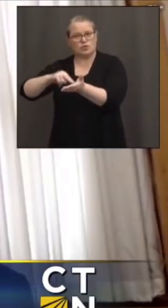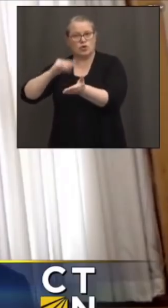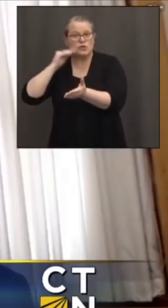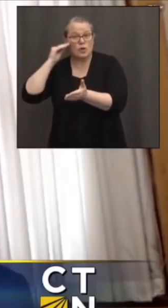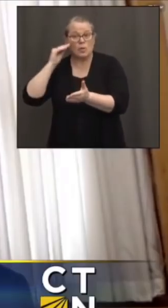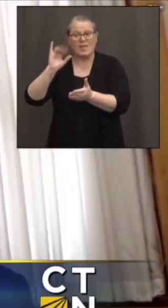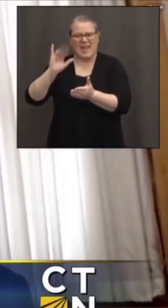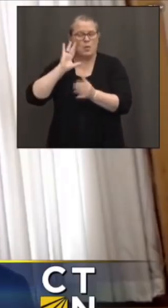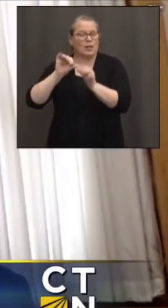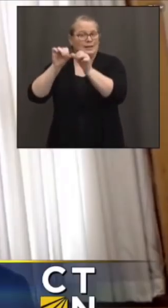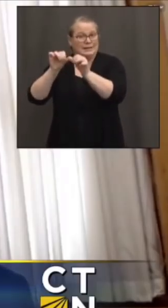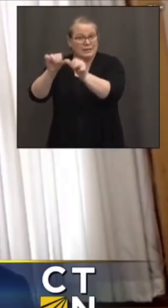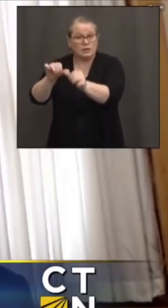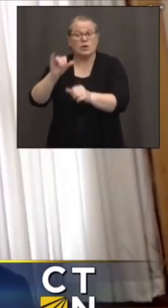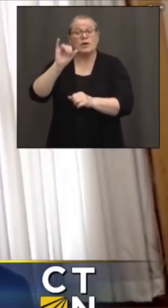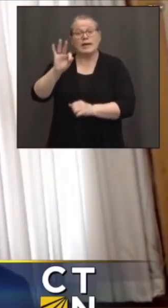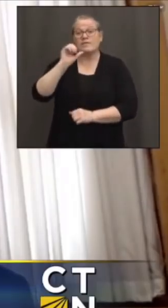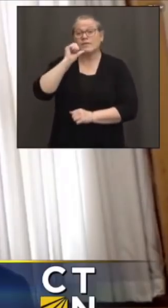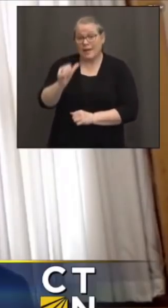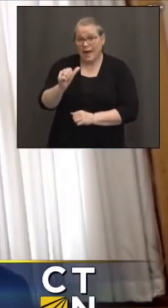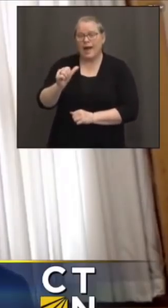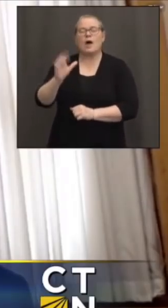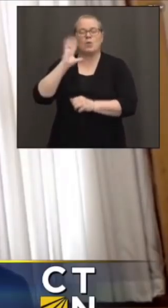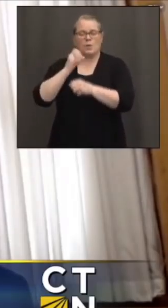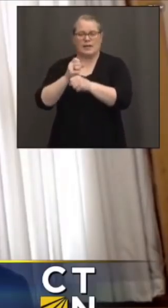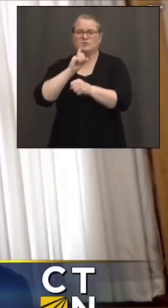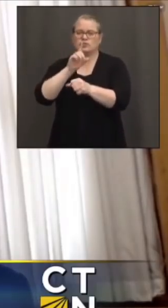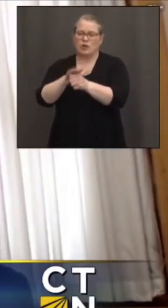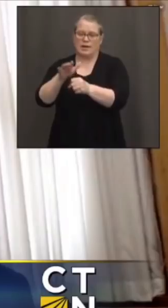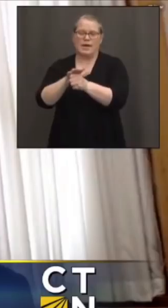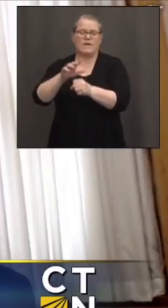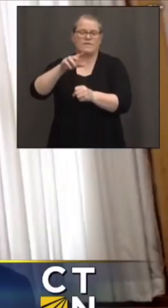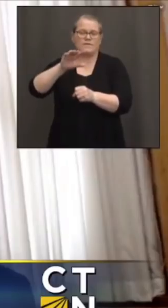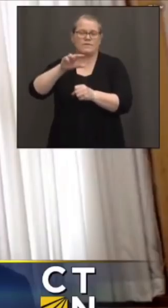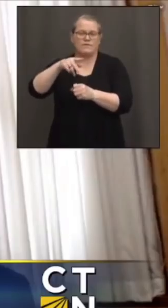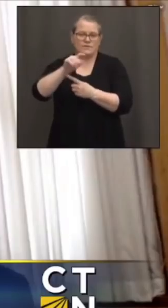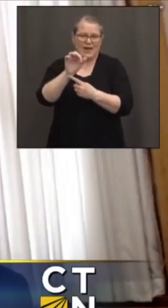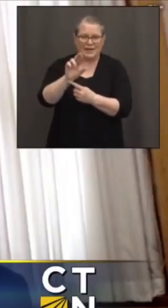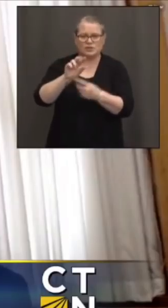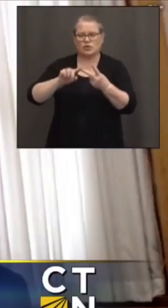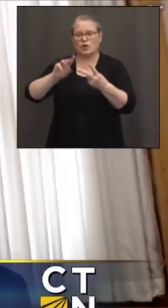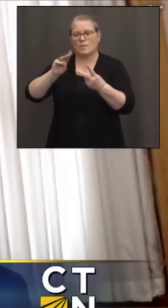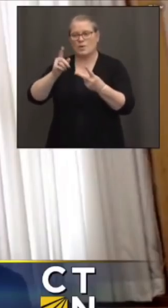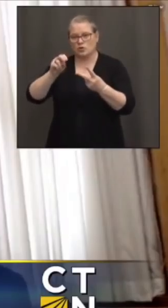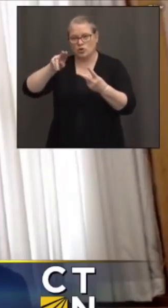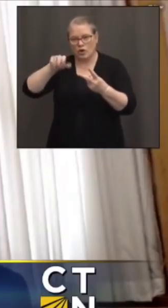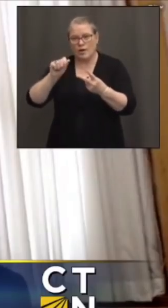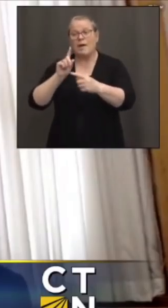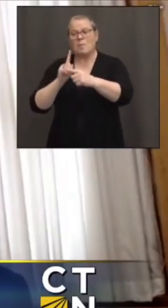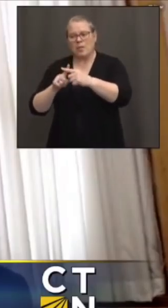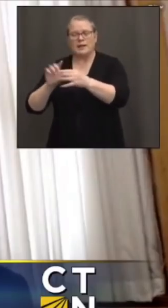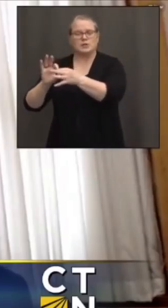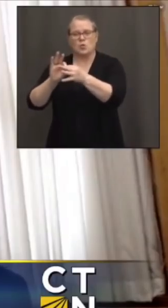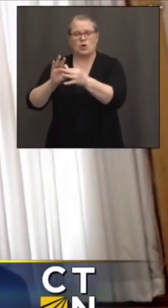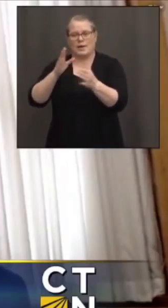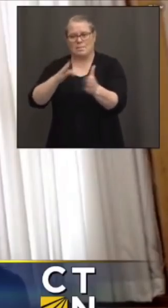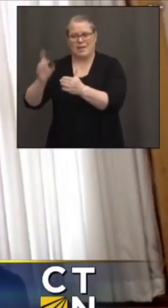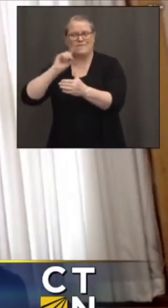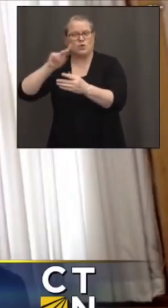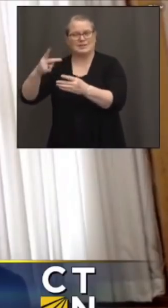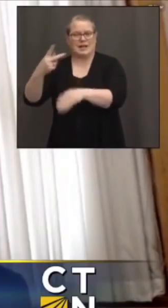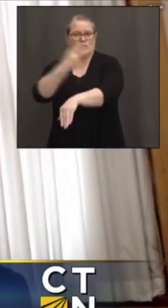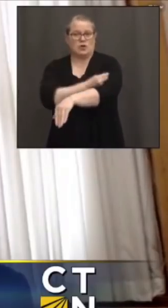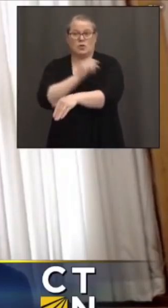to ensure that there's adequate Pfizer or Moderna available, and then coordinating the second dose appointment as well. So that work is critically